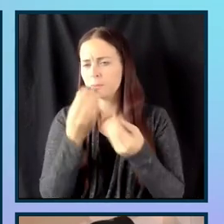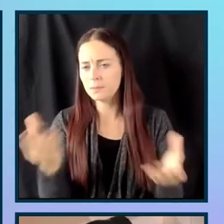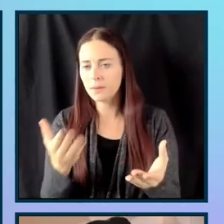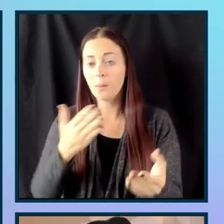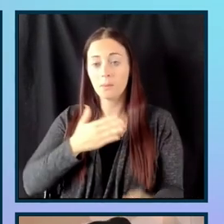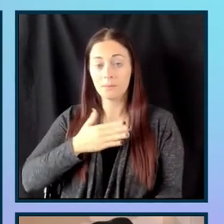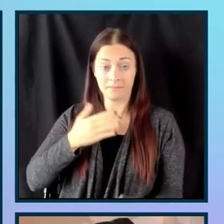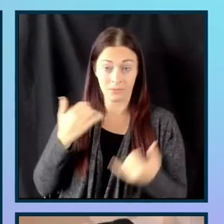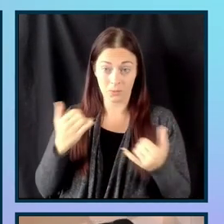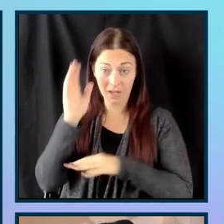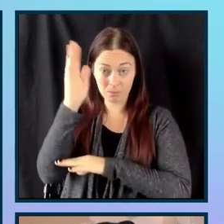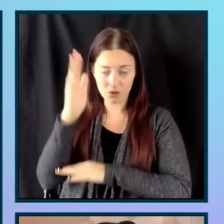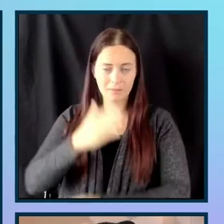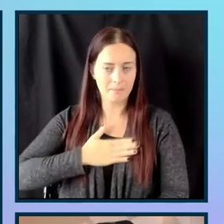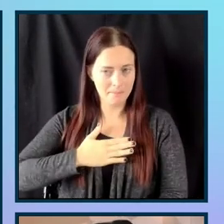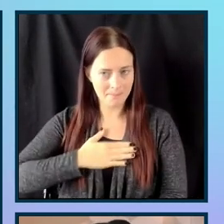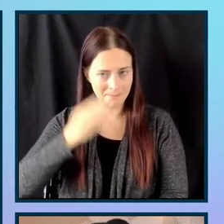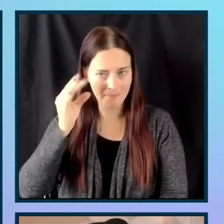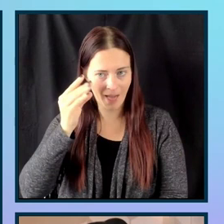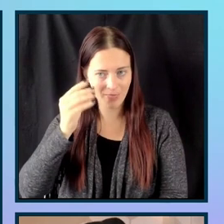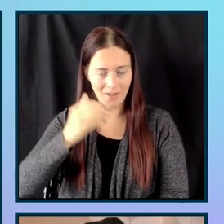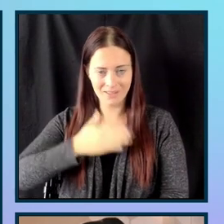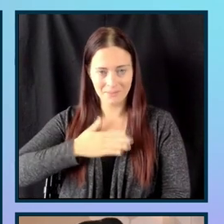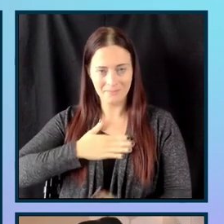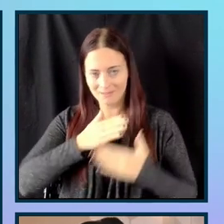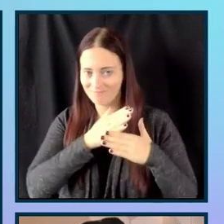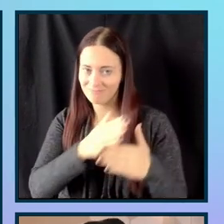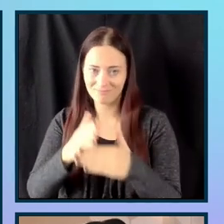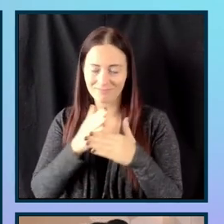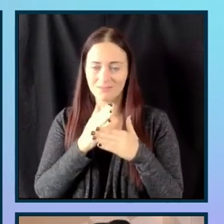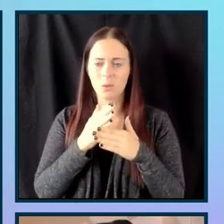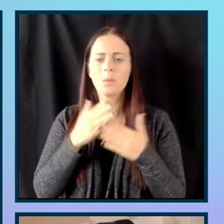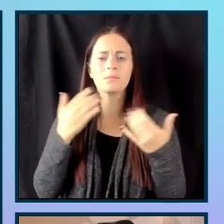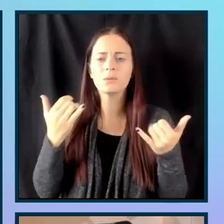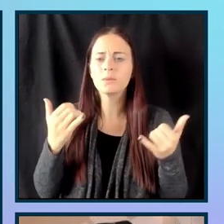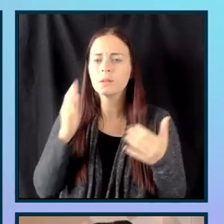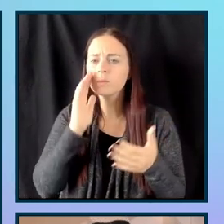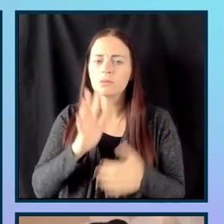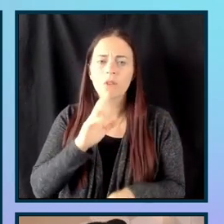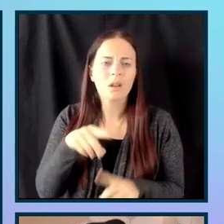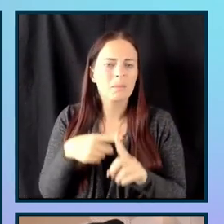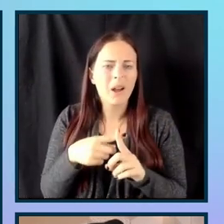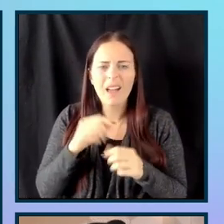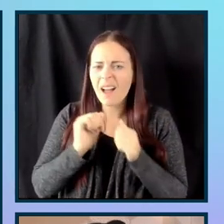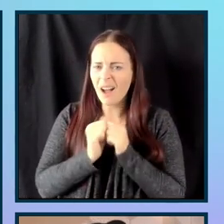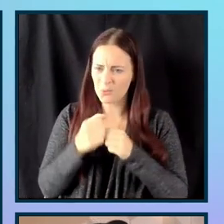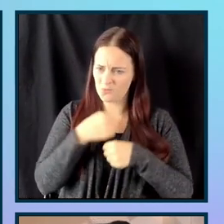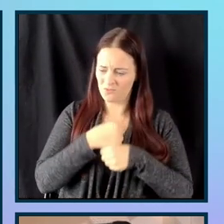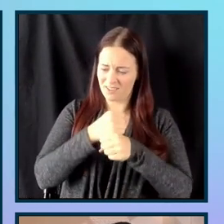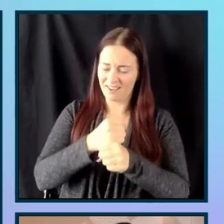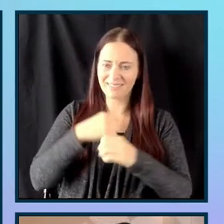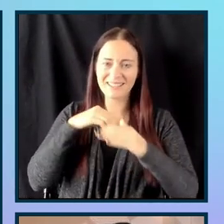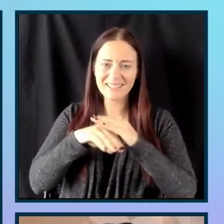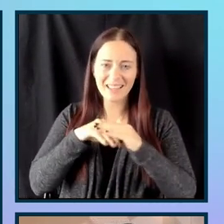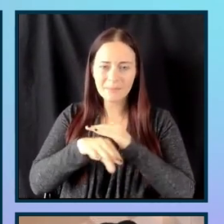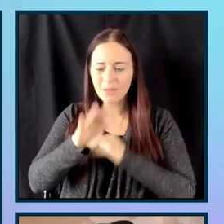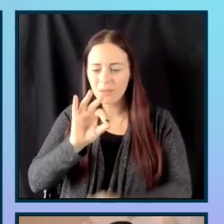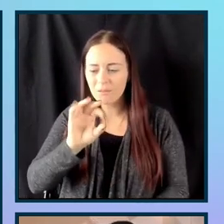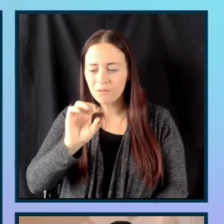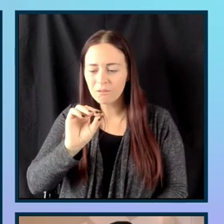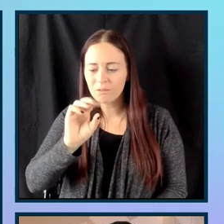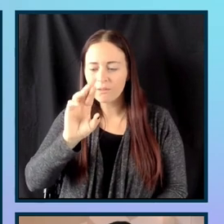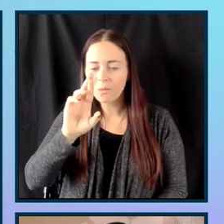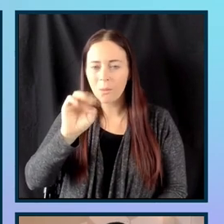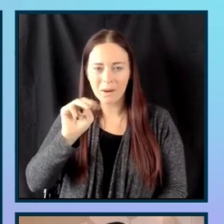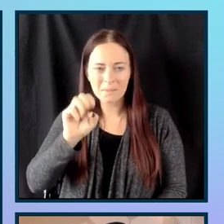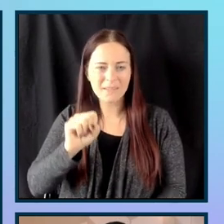it. So today we're going to be going over how to create accessible forms. We're going to go over inclusive design, some of the color